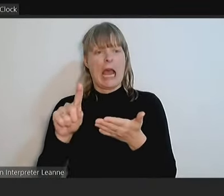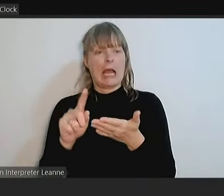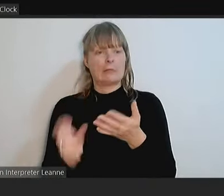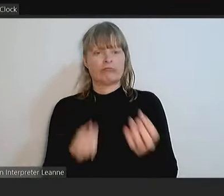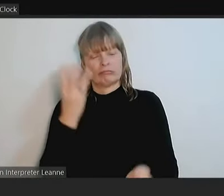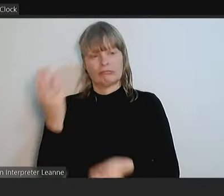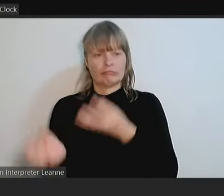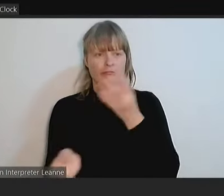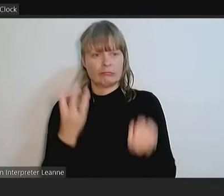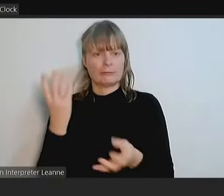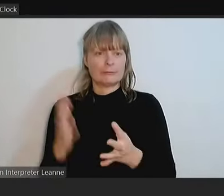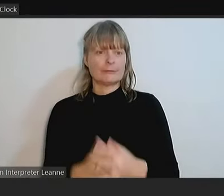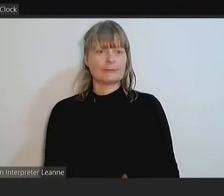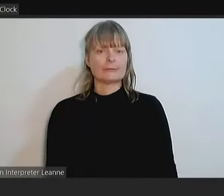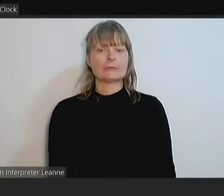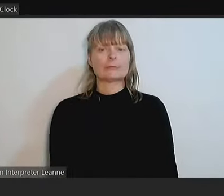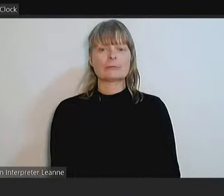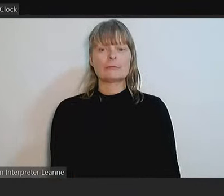Over to you.